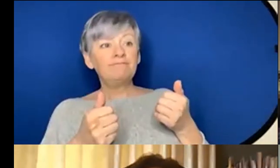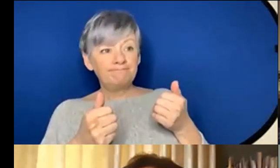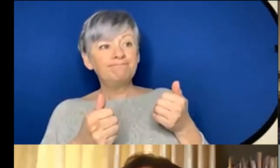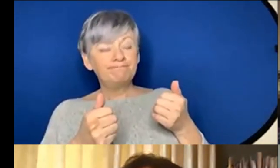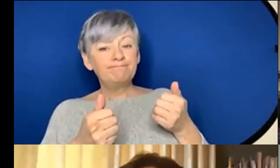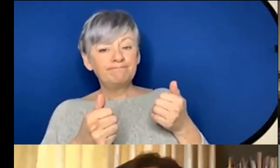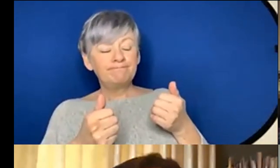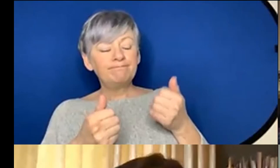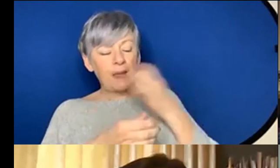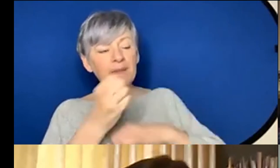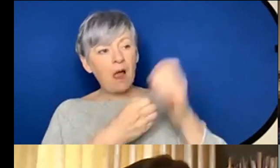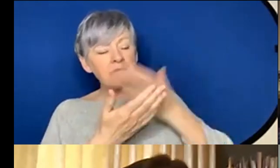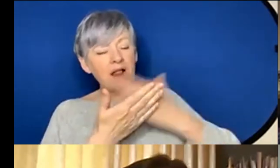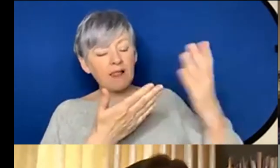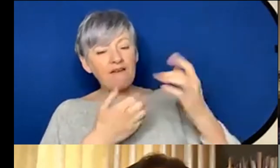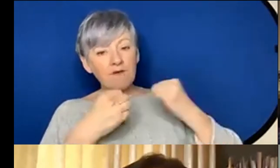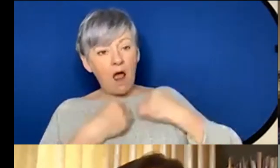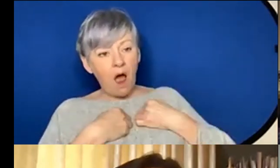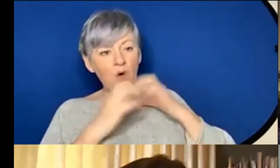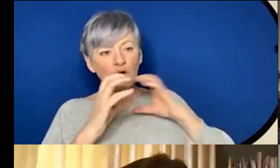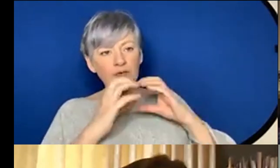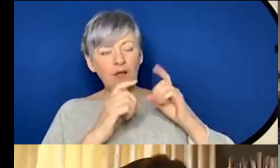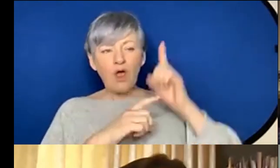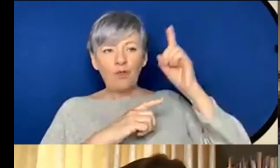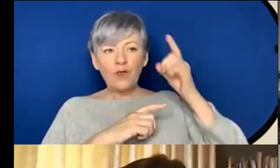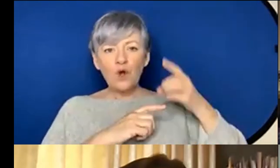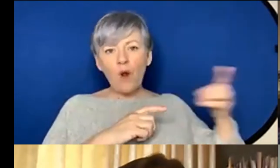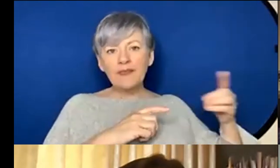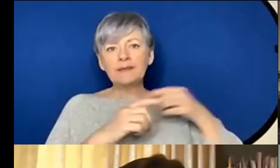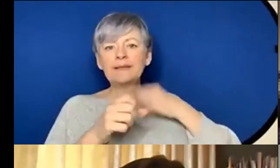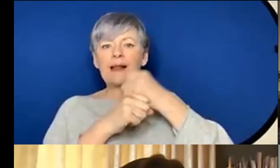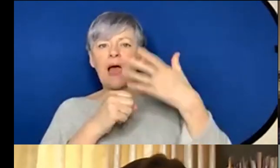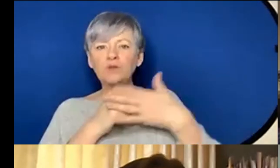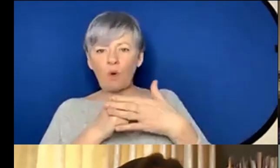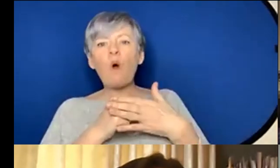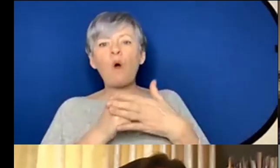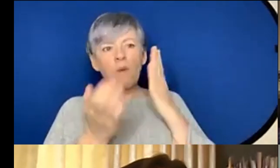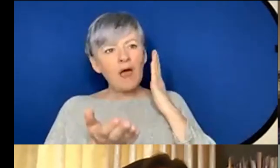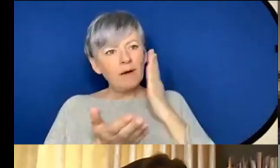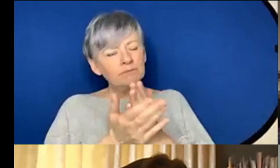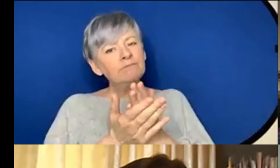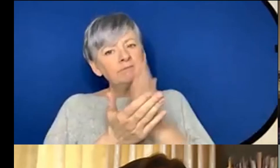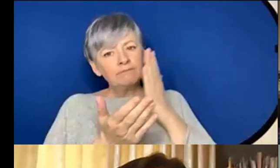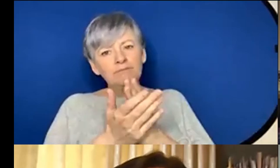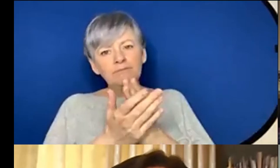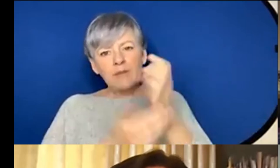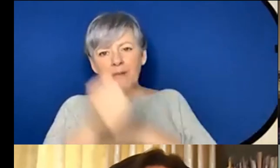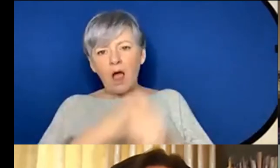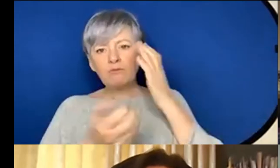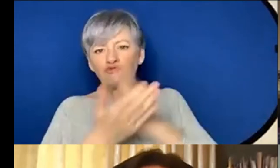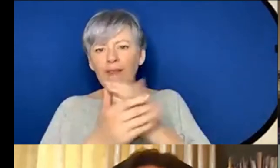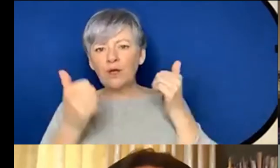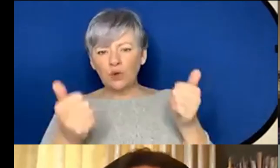clear from from our conversation actually you know the northeast and Glasgow there are there's there's some really good it's become quite important to both of you to have that